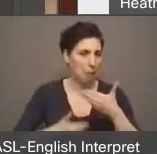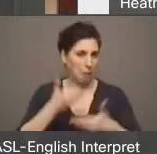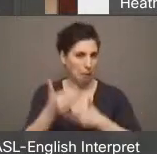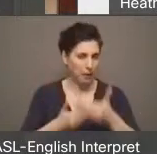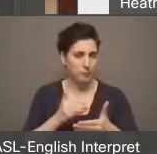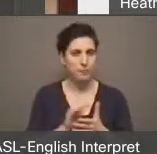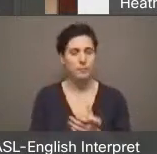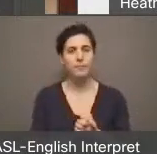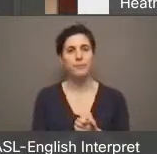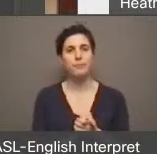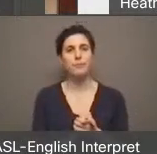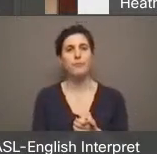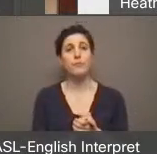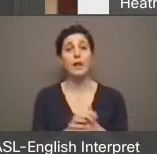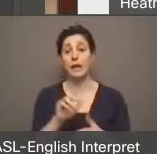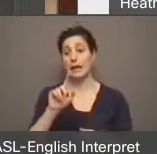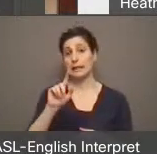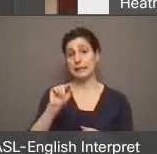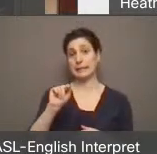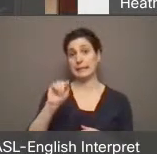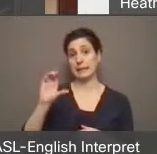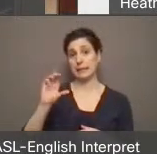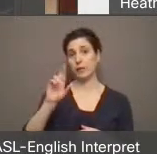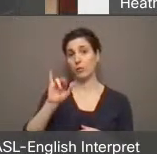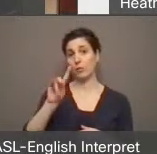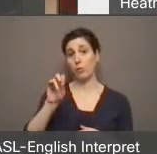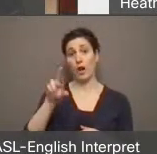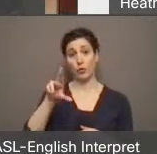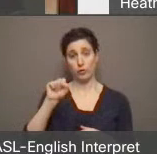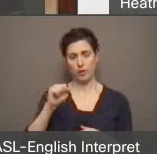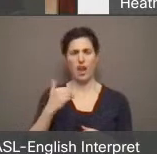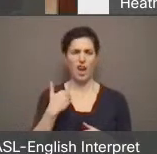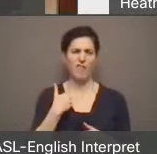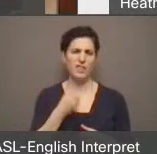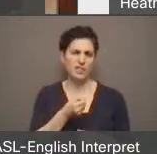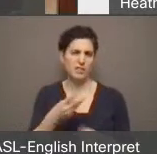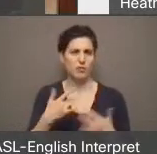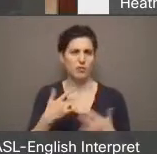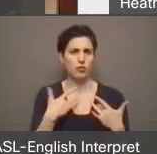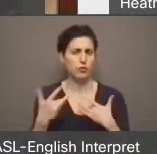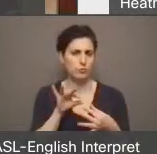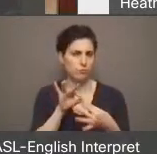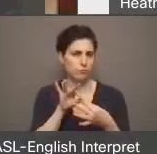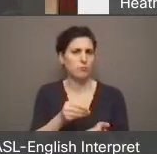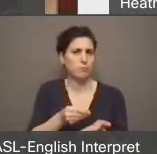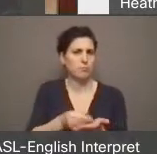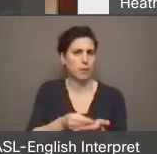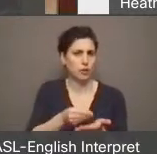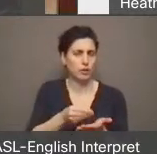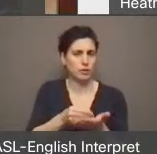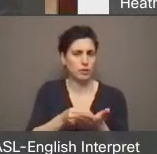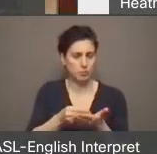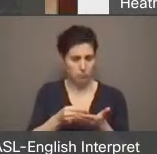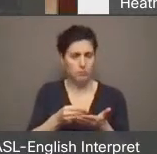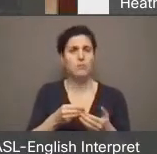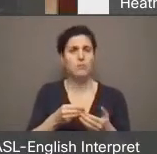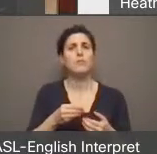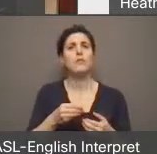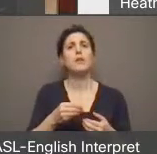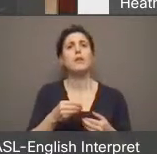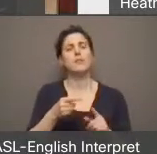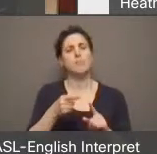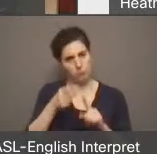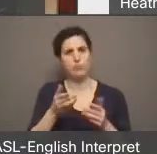we at TTC Riders do have a number of concerns surrounding the budget. Myself, I'm going be talking about service.